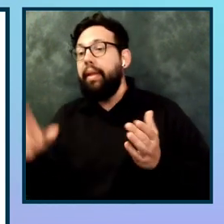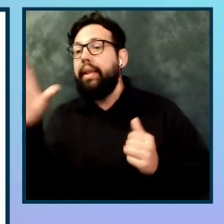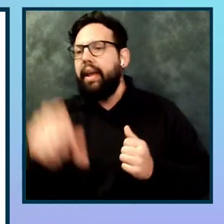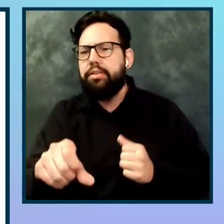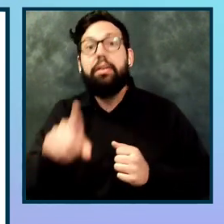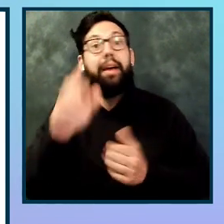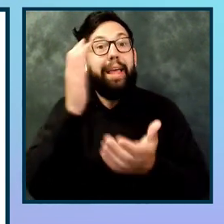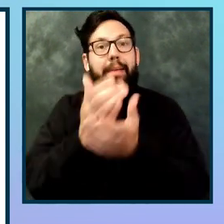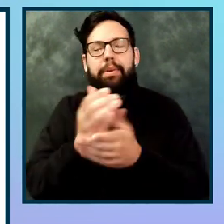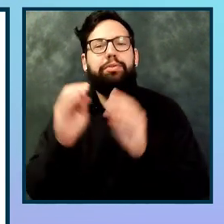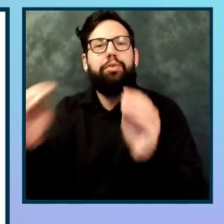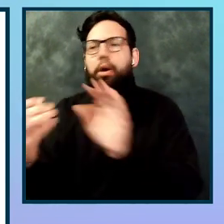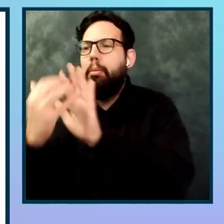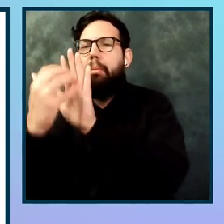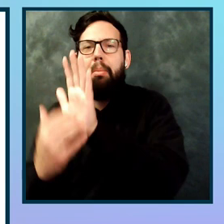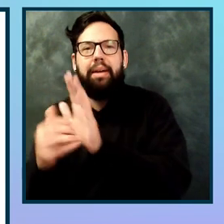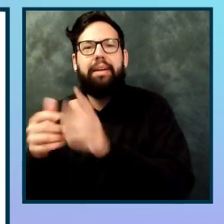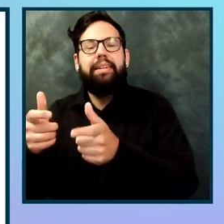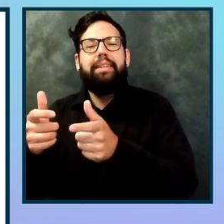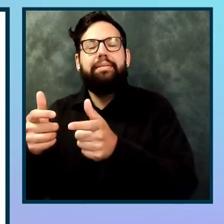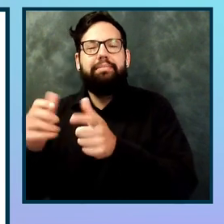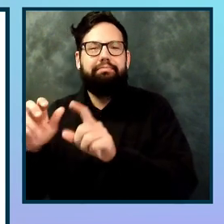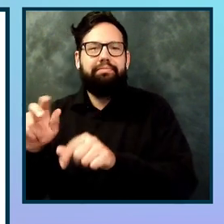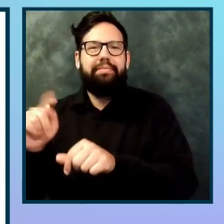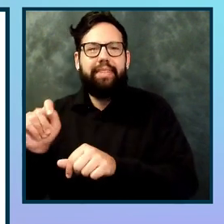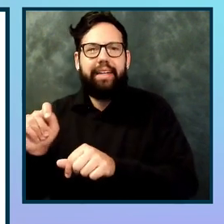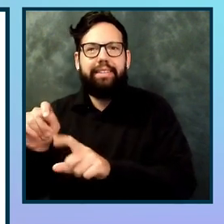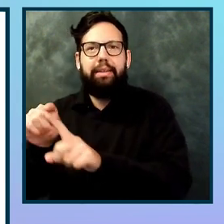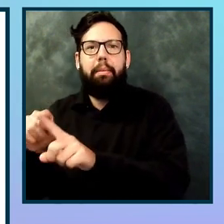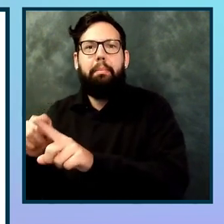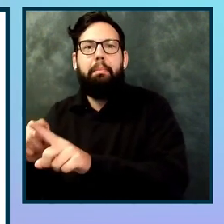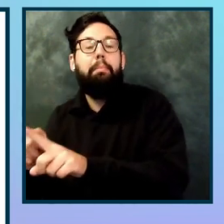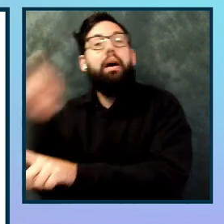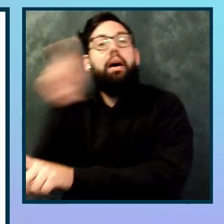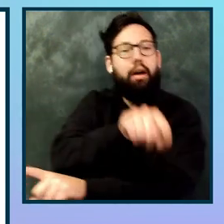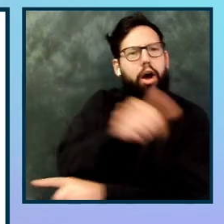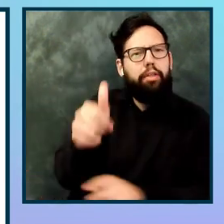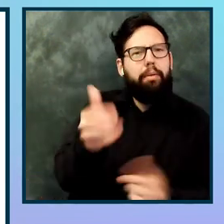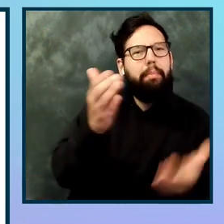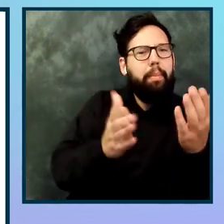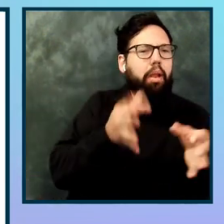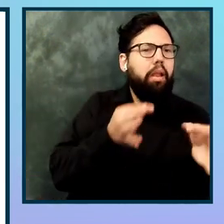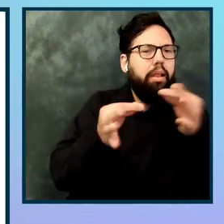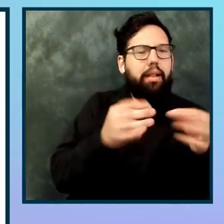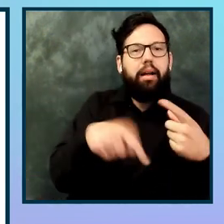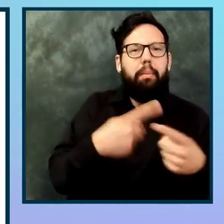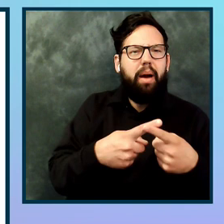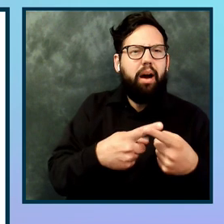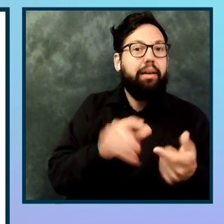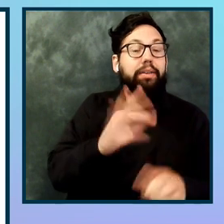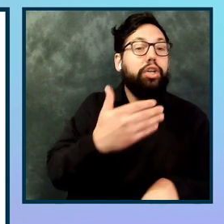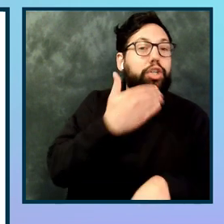will not find the quality of the alternate text using alternate tests. I'm going to leave artificial intelligence